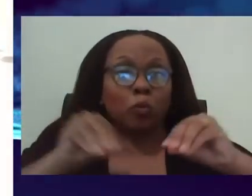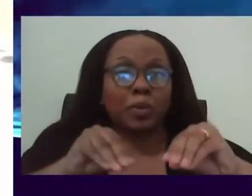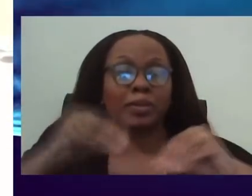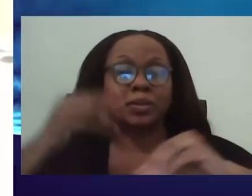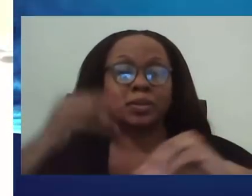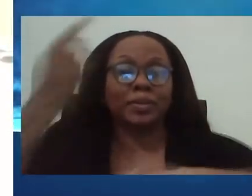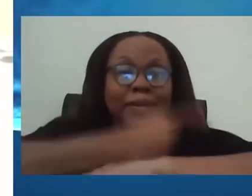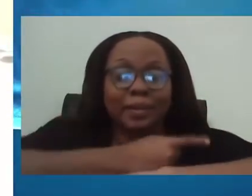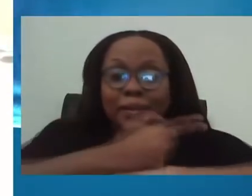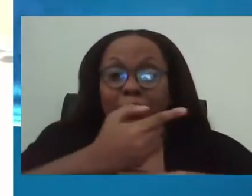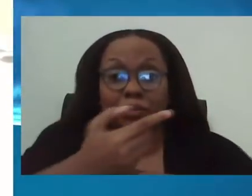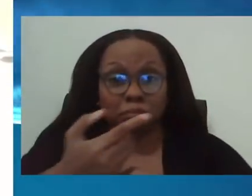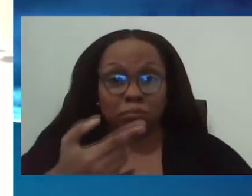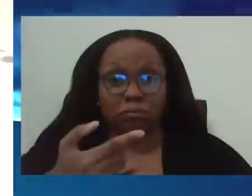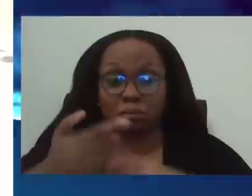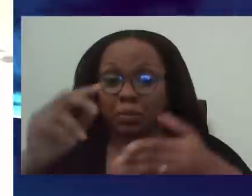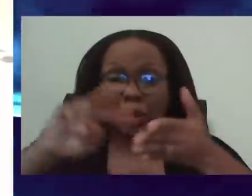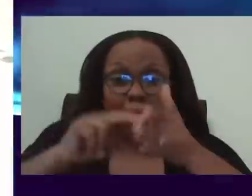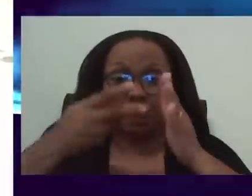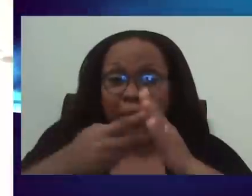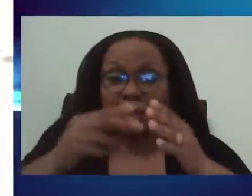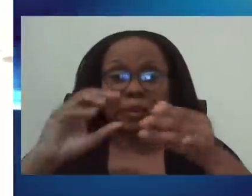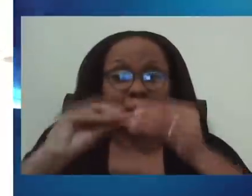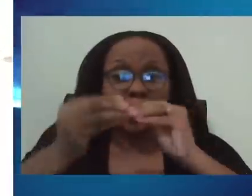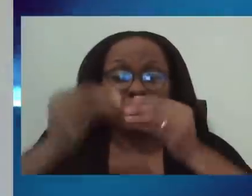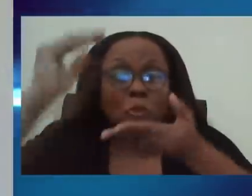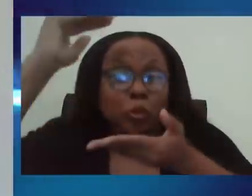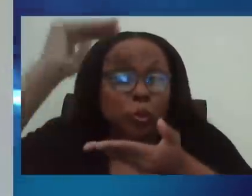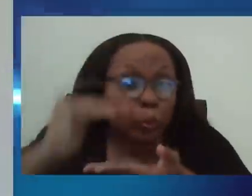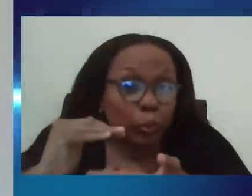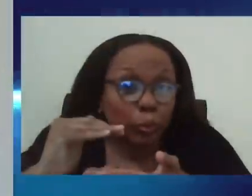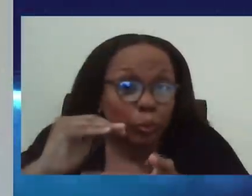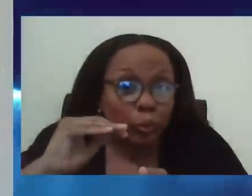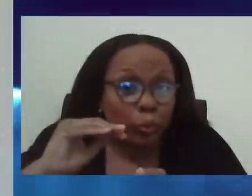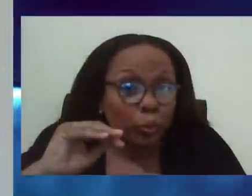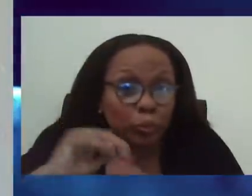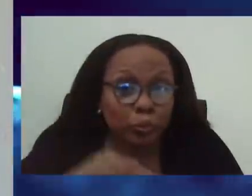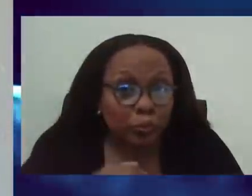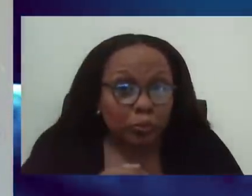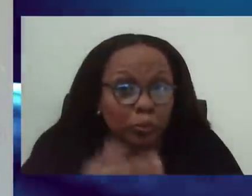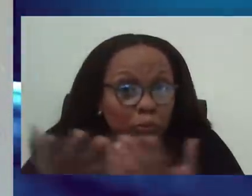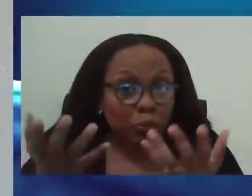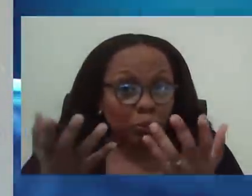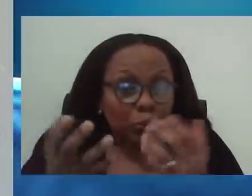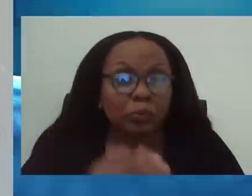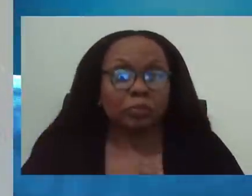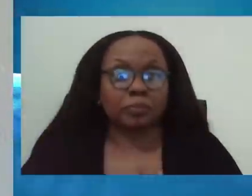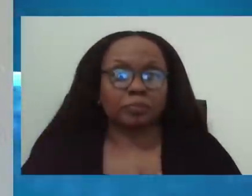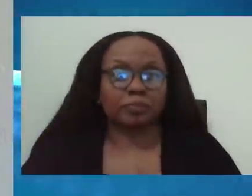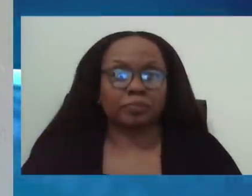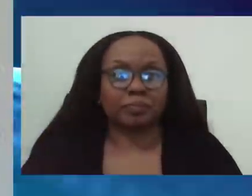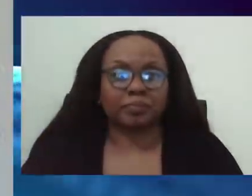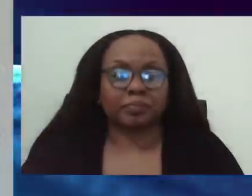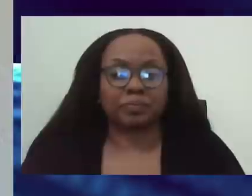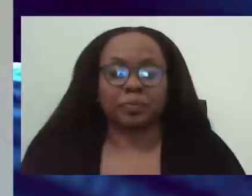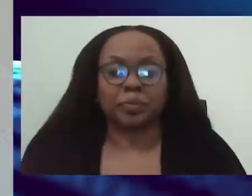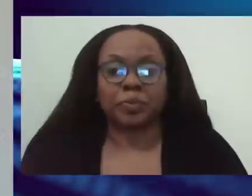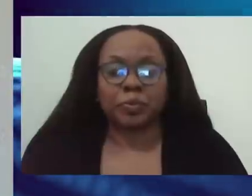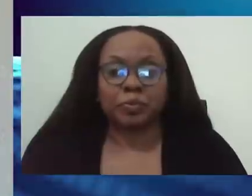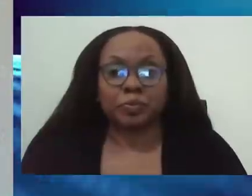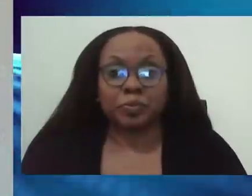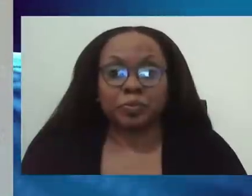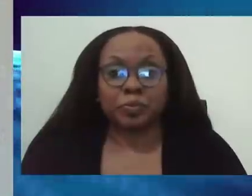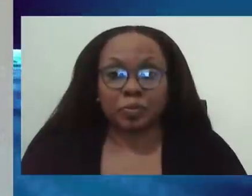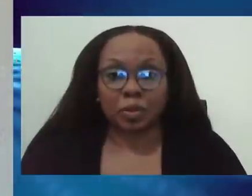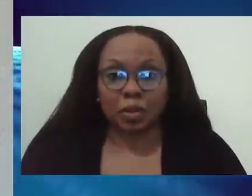policy? Yeah, so I definitely mentioned the no movement days because that is a